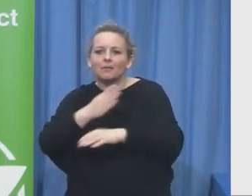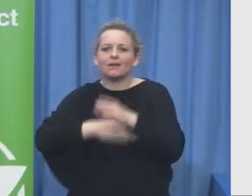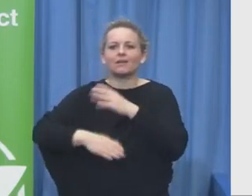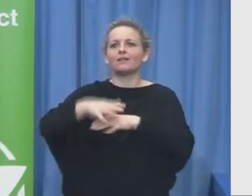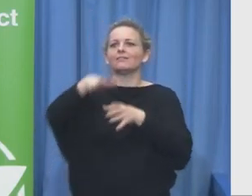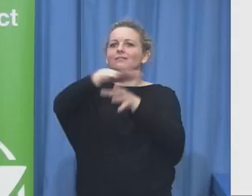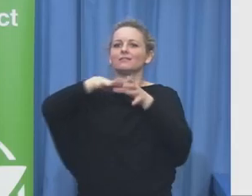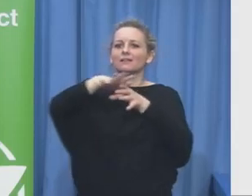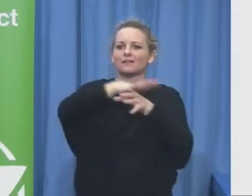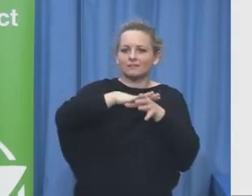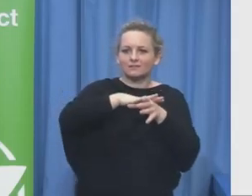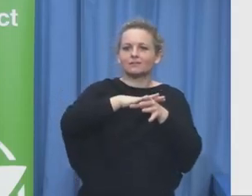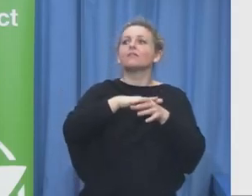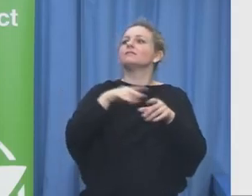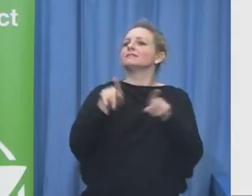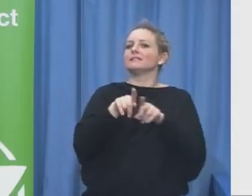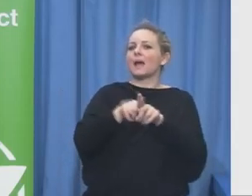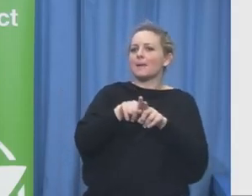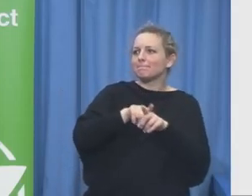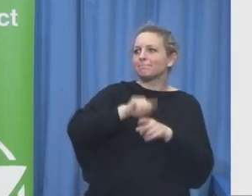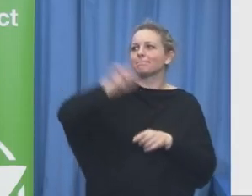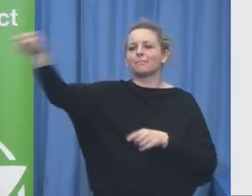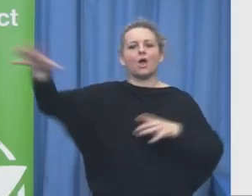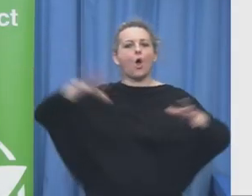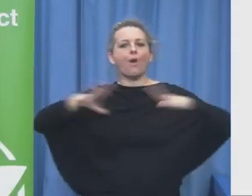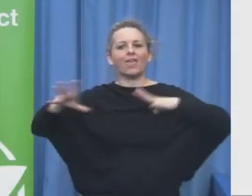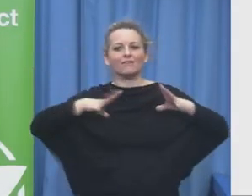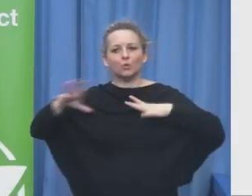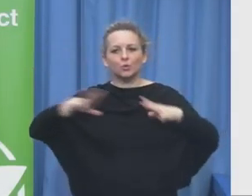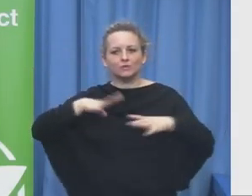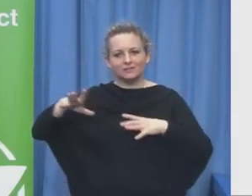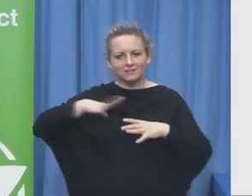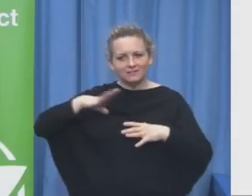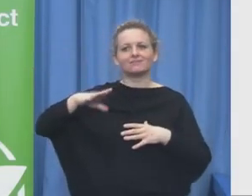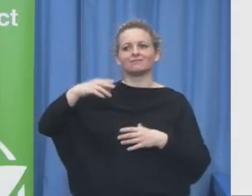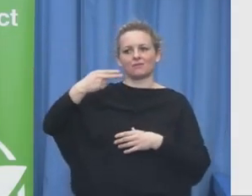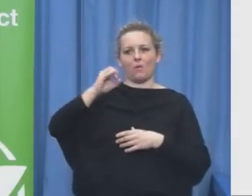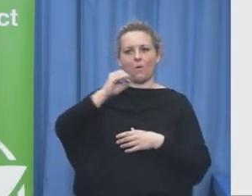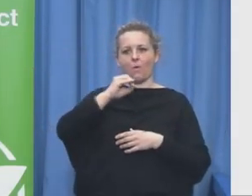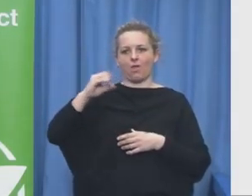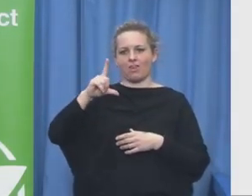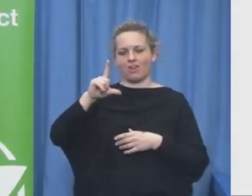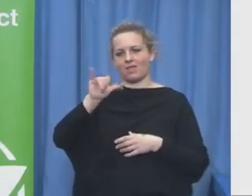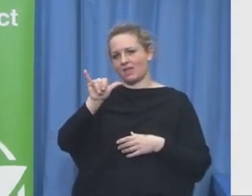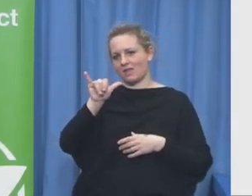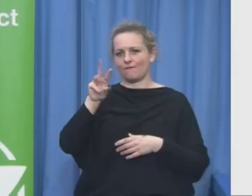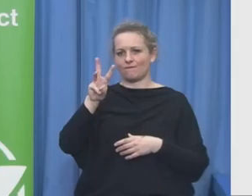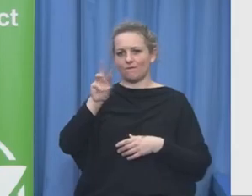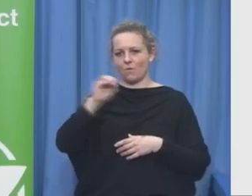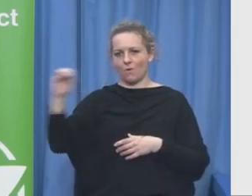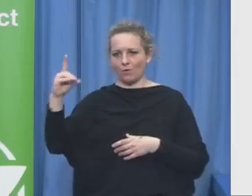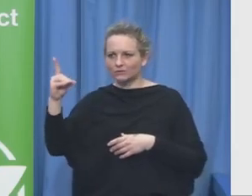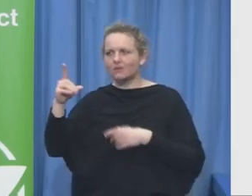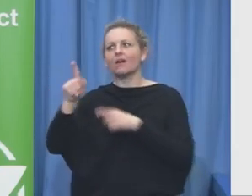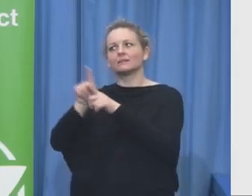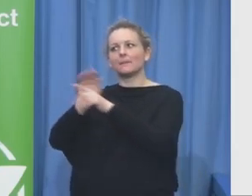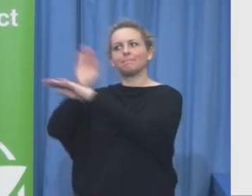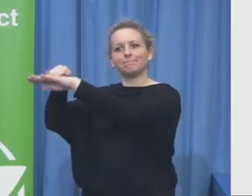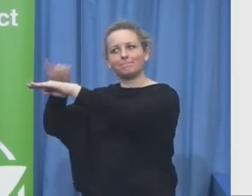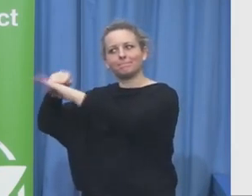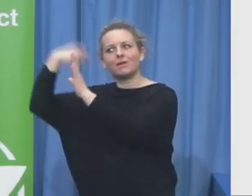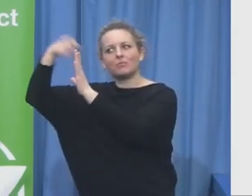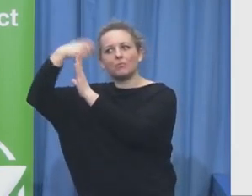attitudes of people with disability so I want to share with you an announcement we made yesterday in recognizing